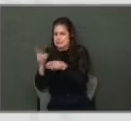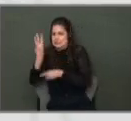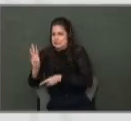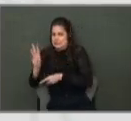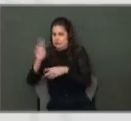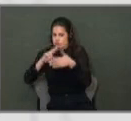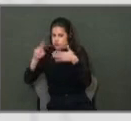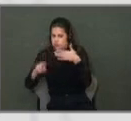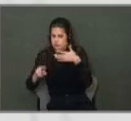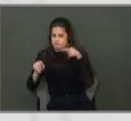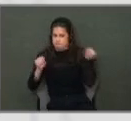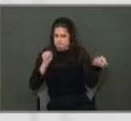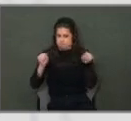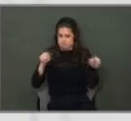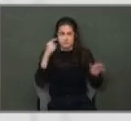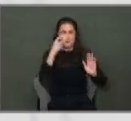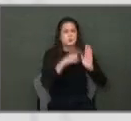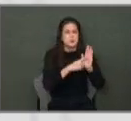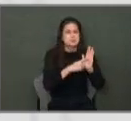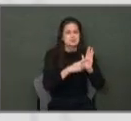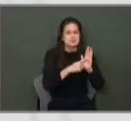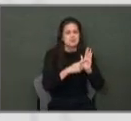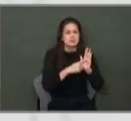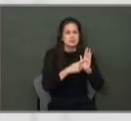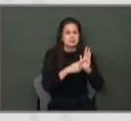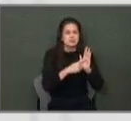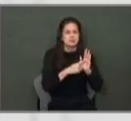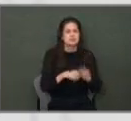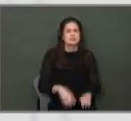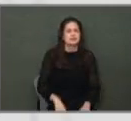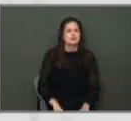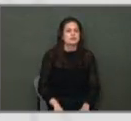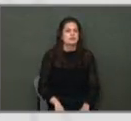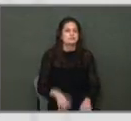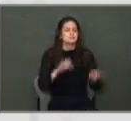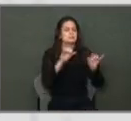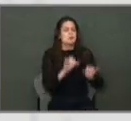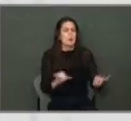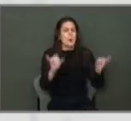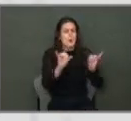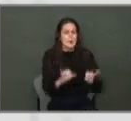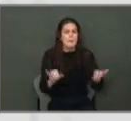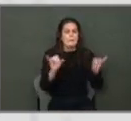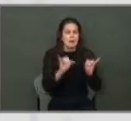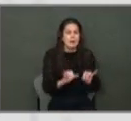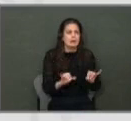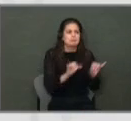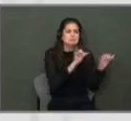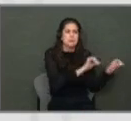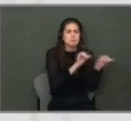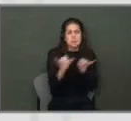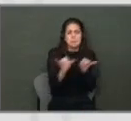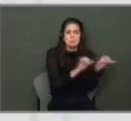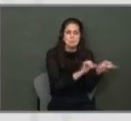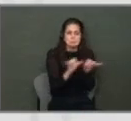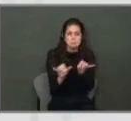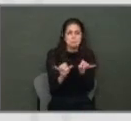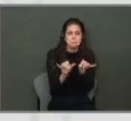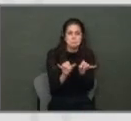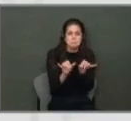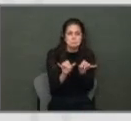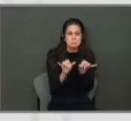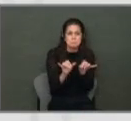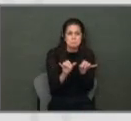And you'll notice right off the bat that there's a lot of common, there's a common theme there between